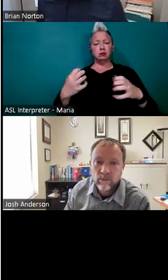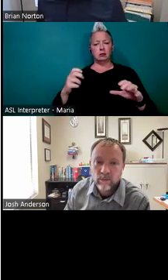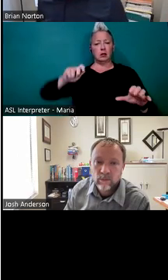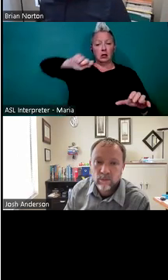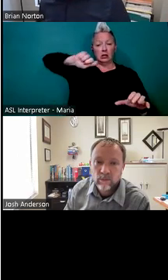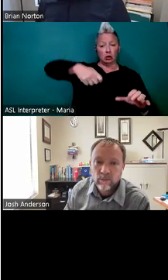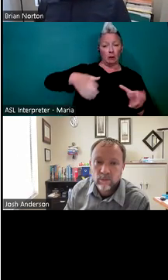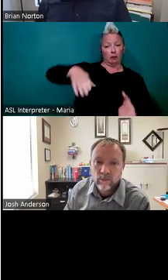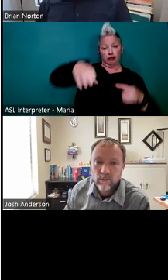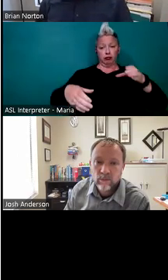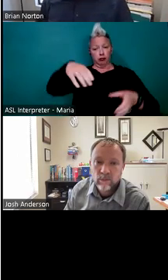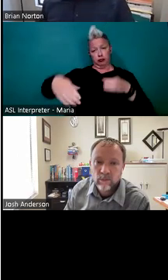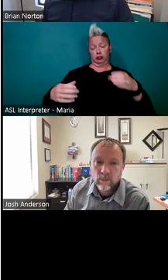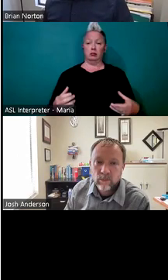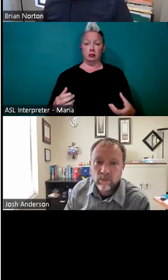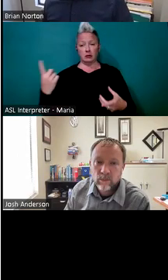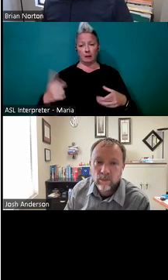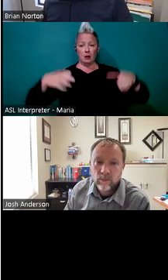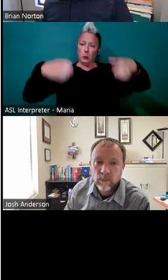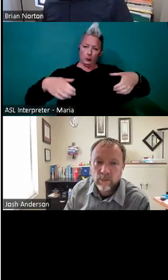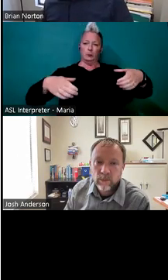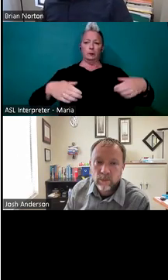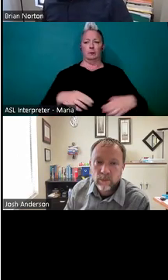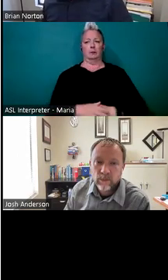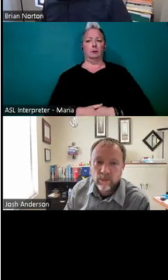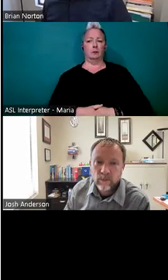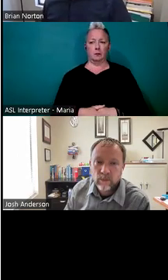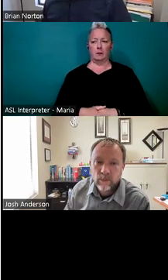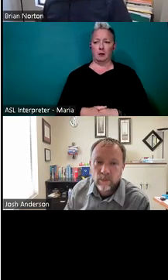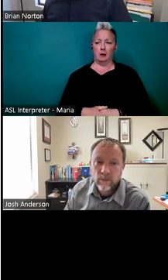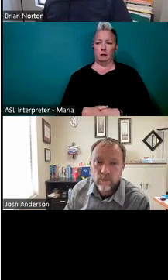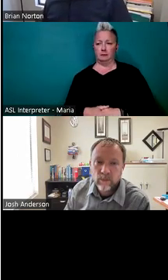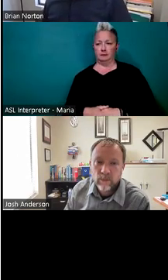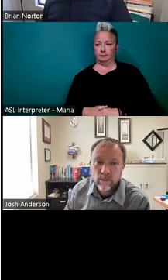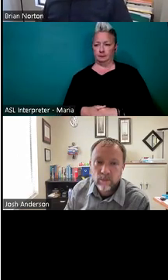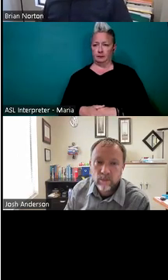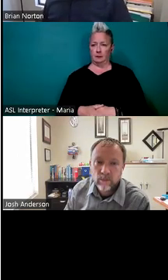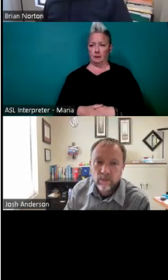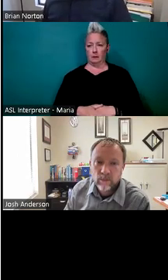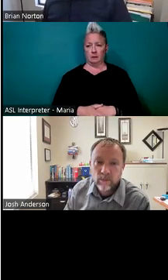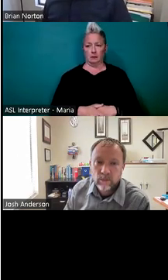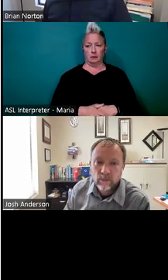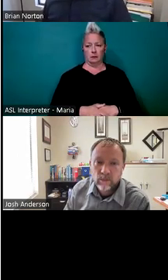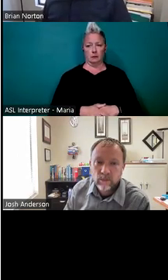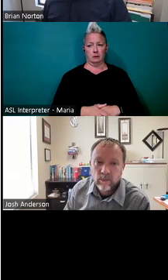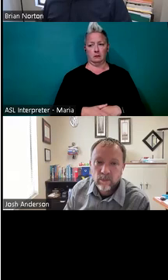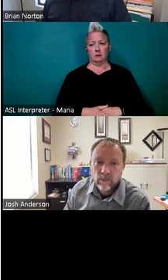scoop stuff. And so having something that can kind of hold those in place would be super helpful, um, and important to think about as well.